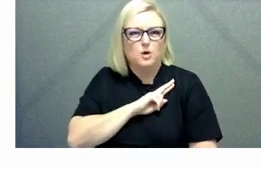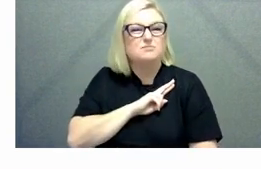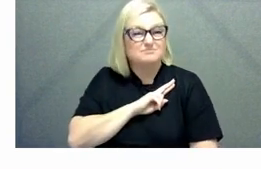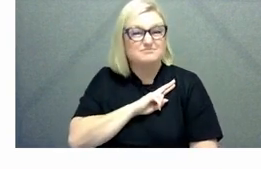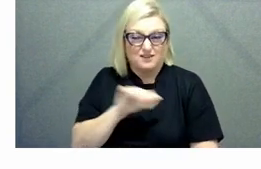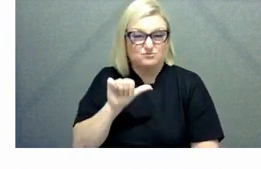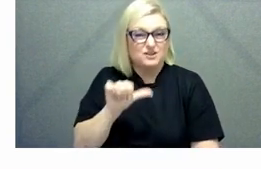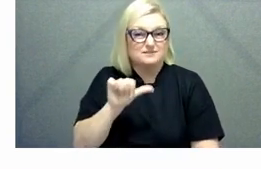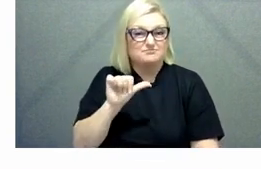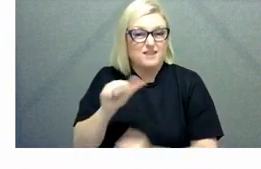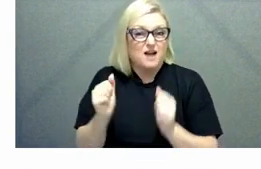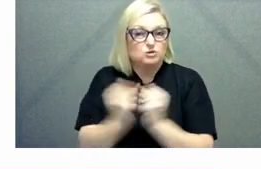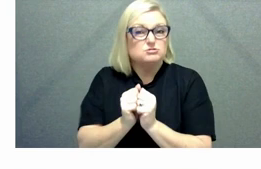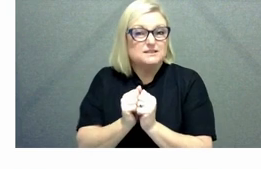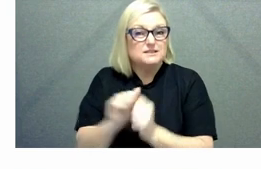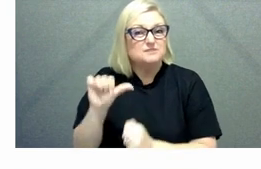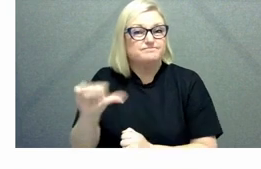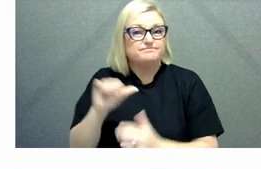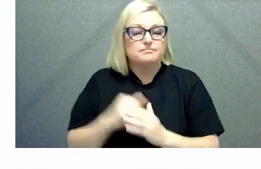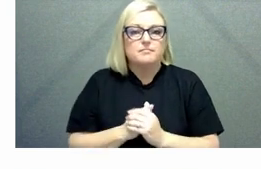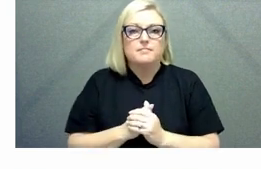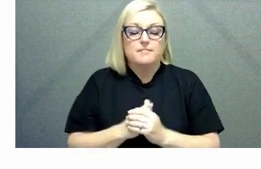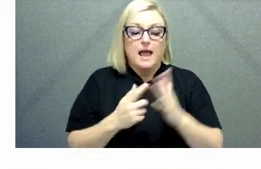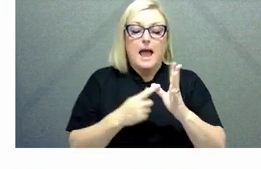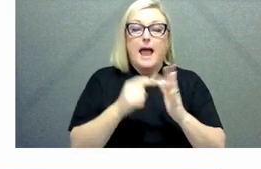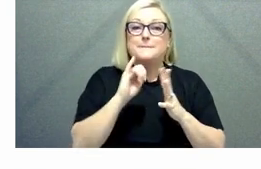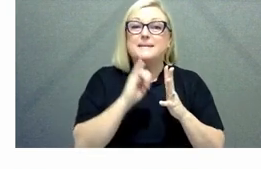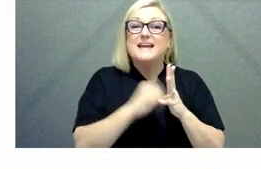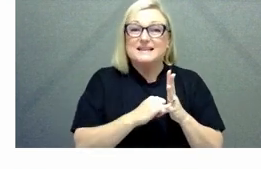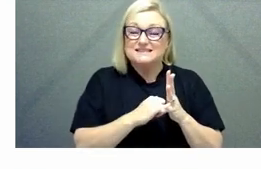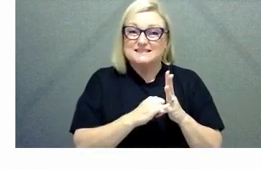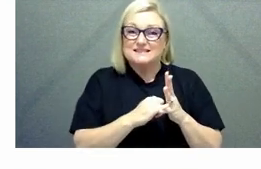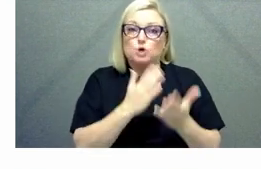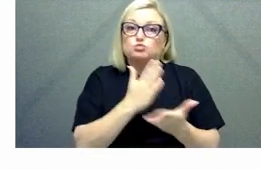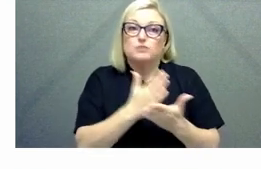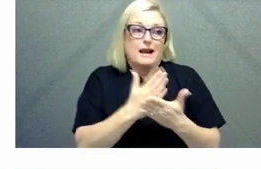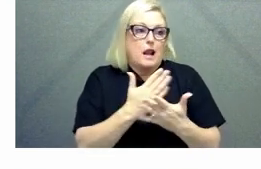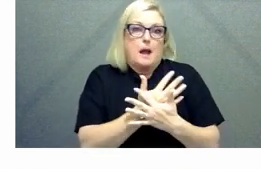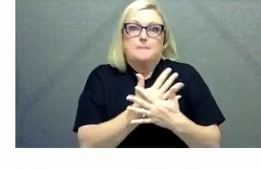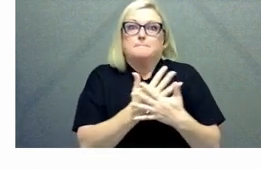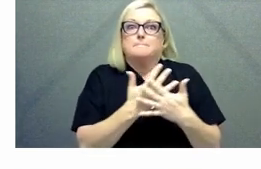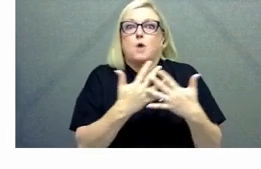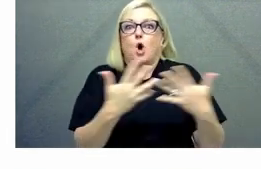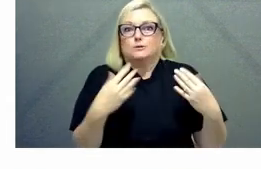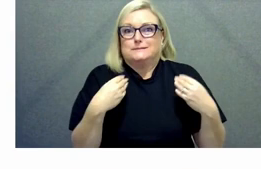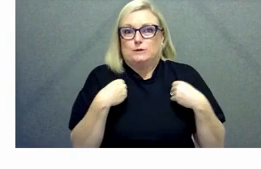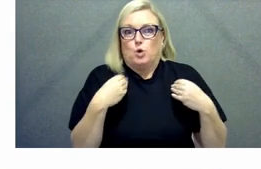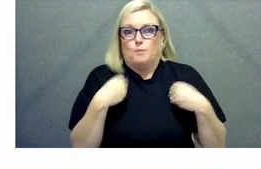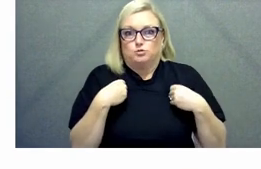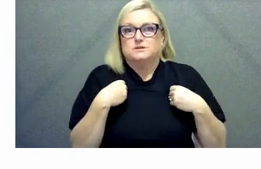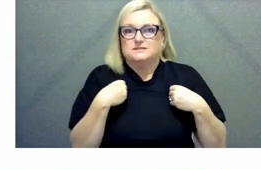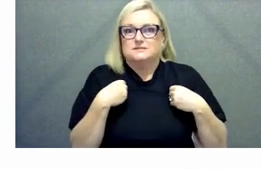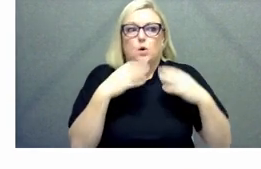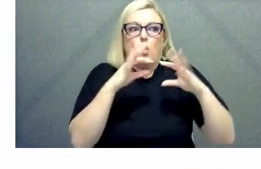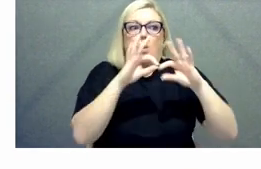the APS is very much like a big multinational corporate organization believe it or not um i've worked in big corporates with over